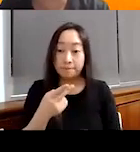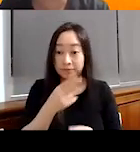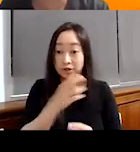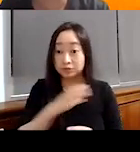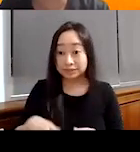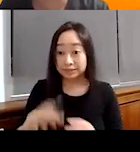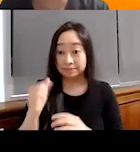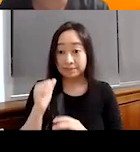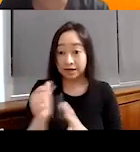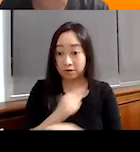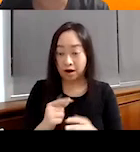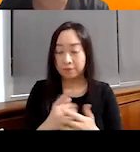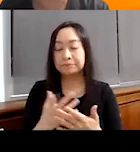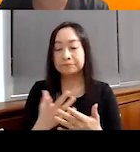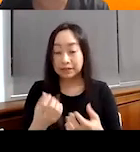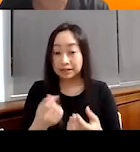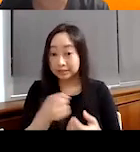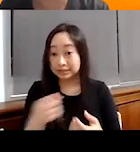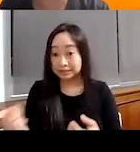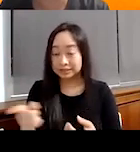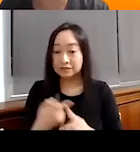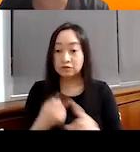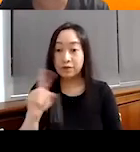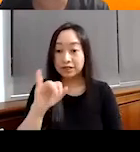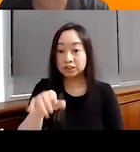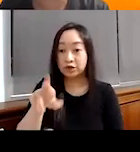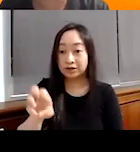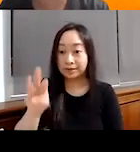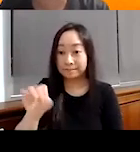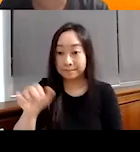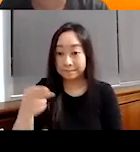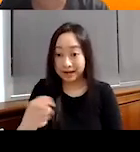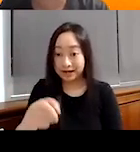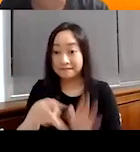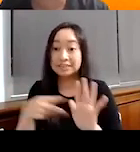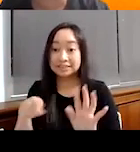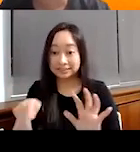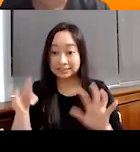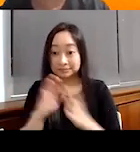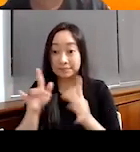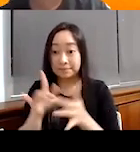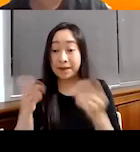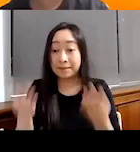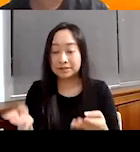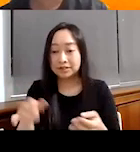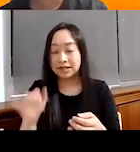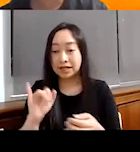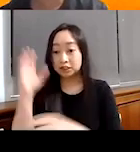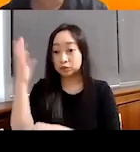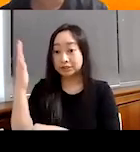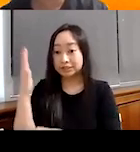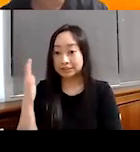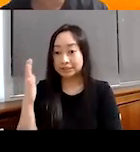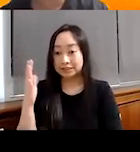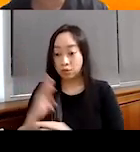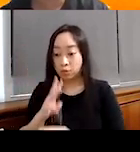our verse that inspires our strategy actually comes from Jeremiah. And it's the verse that talks about like how trees are planted by the water that